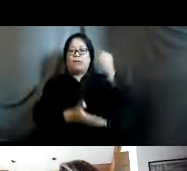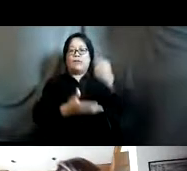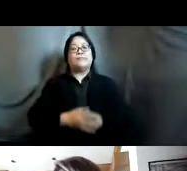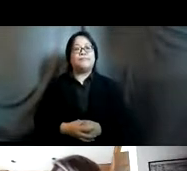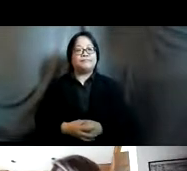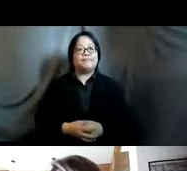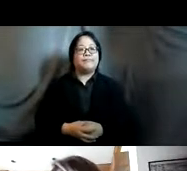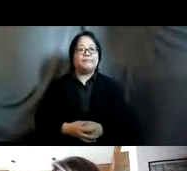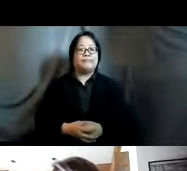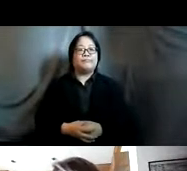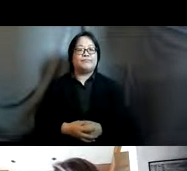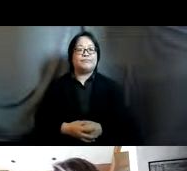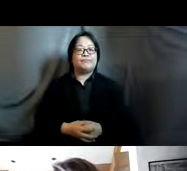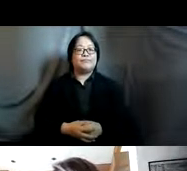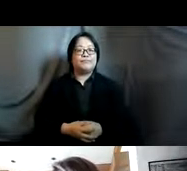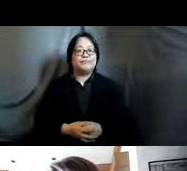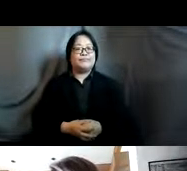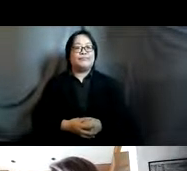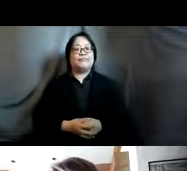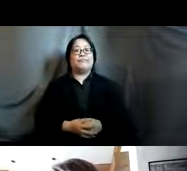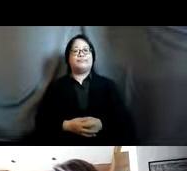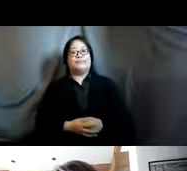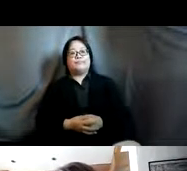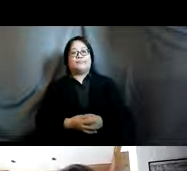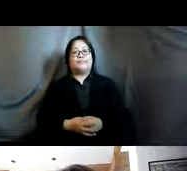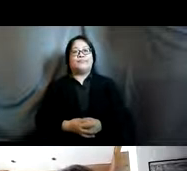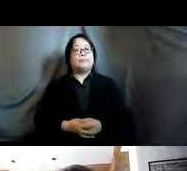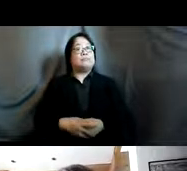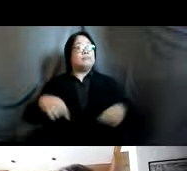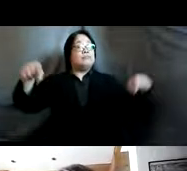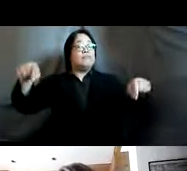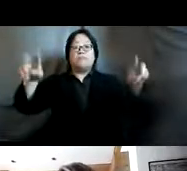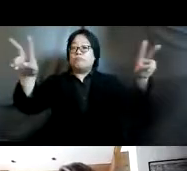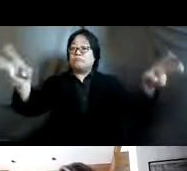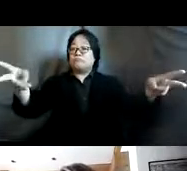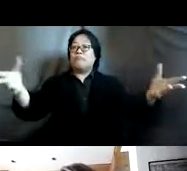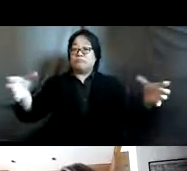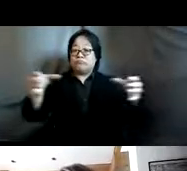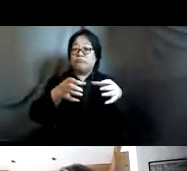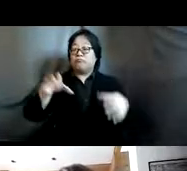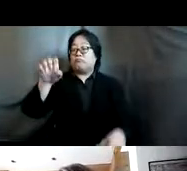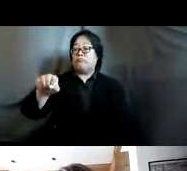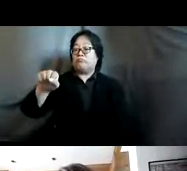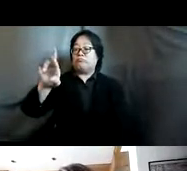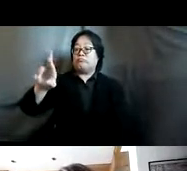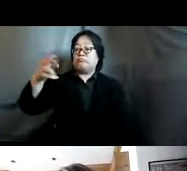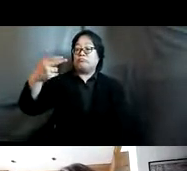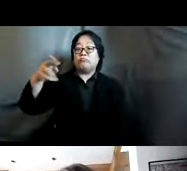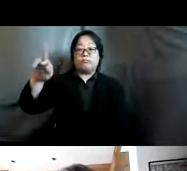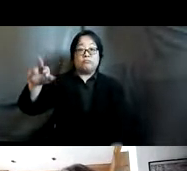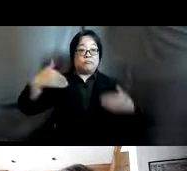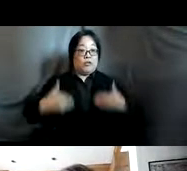the global coalition on body autonomy and srhr is founded on four